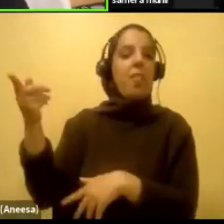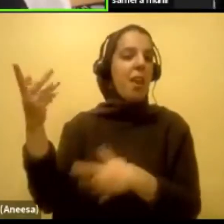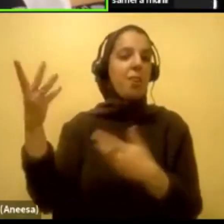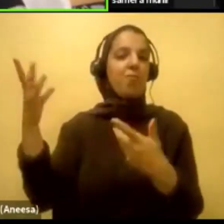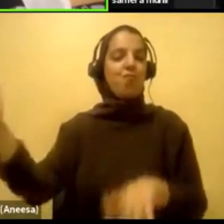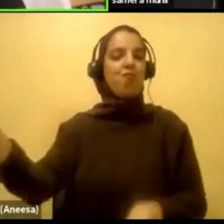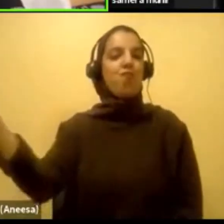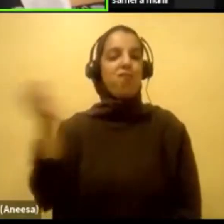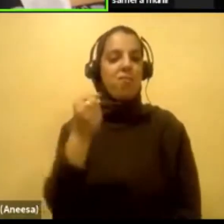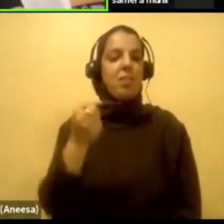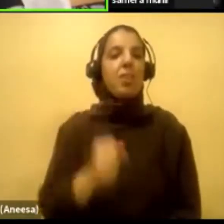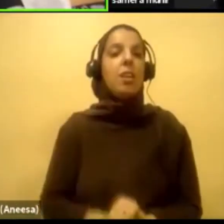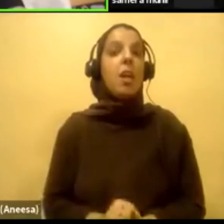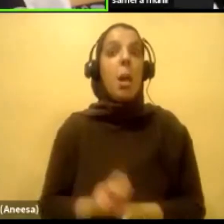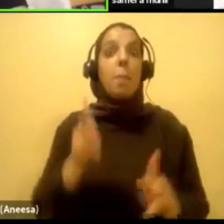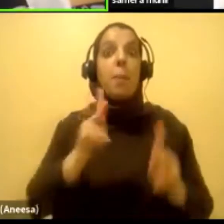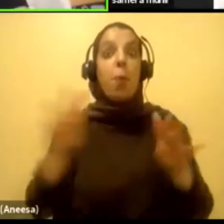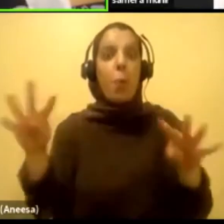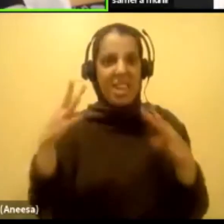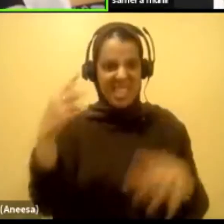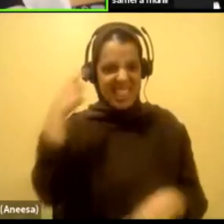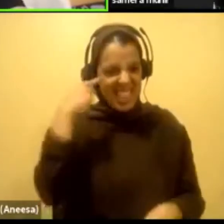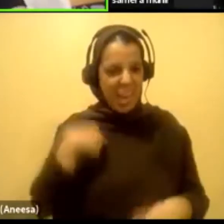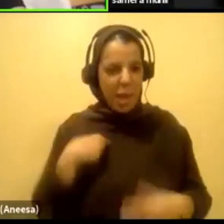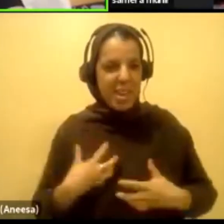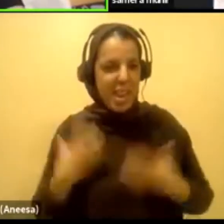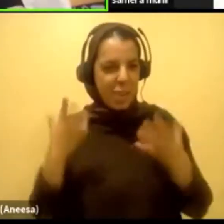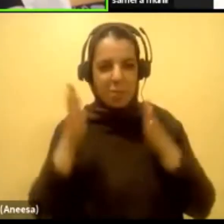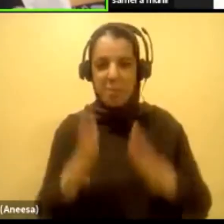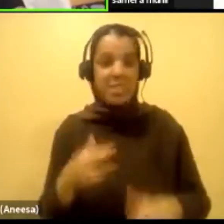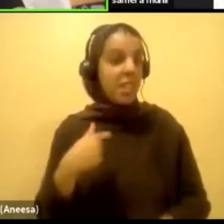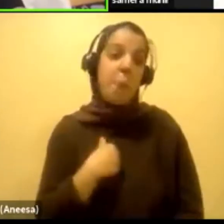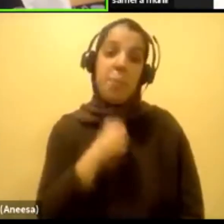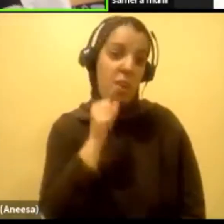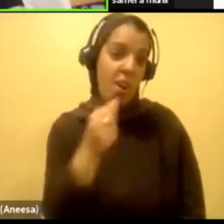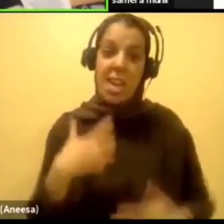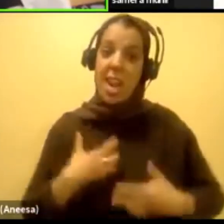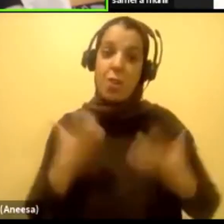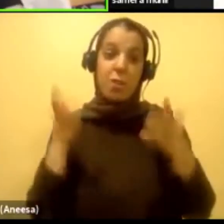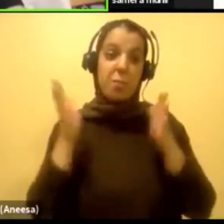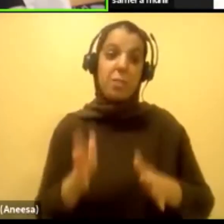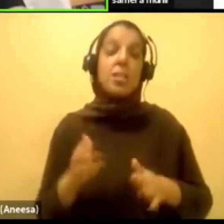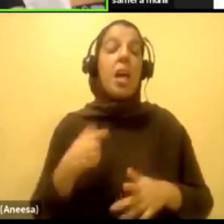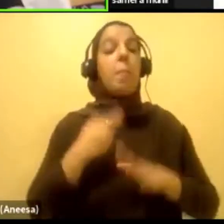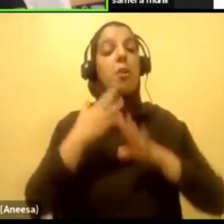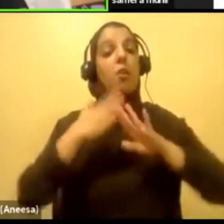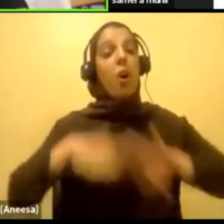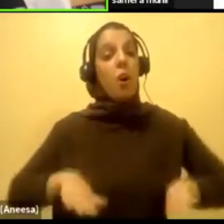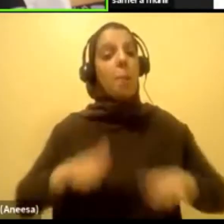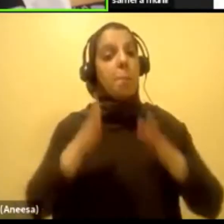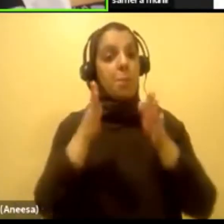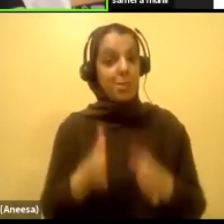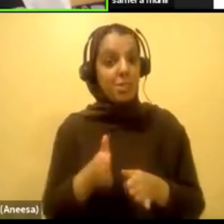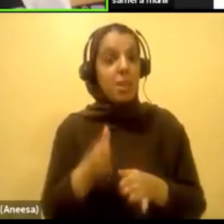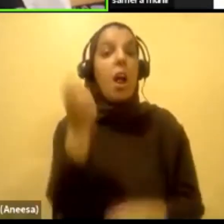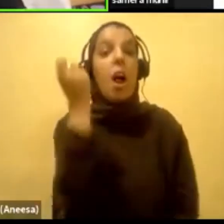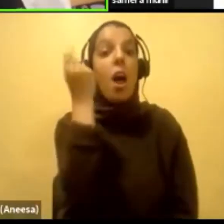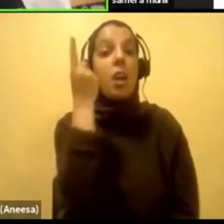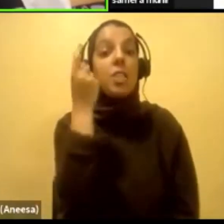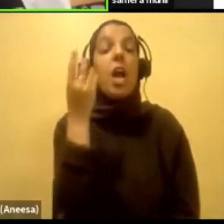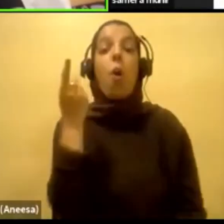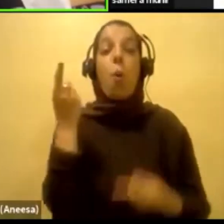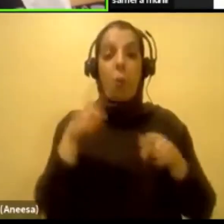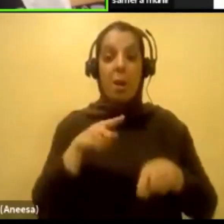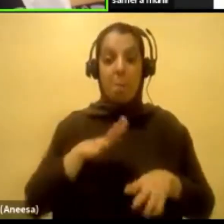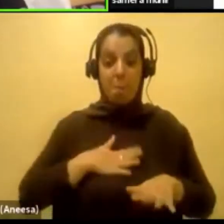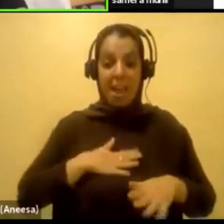watching to think that I'm an angry person and that I choose violence. I'm not. I'm very calm, but you need to understand that when my life is